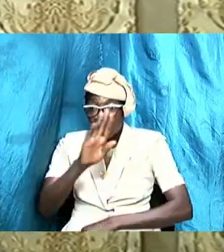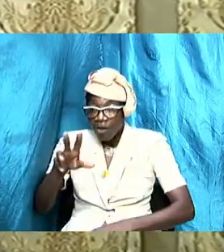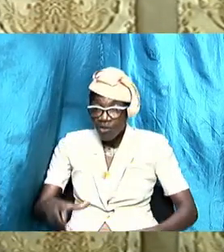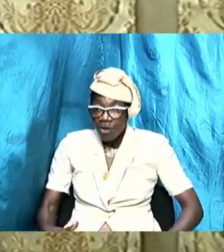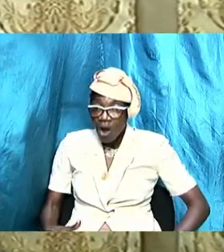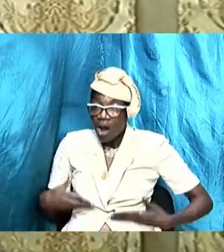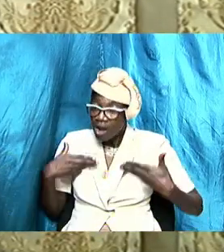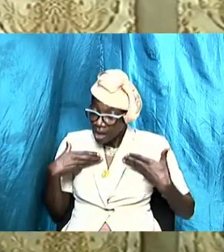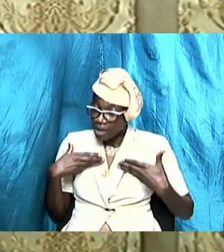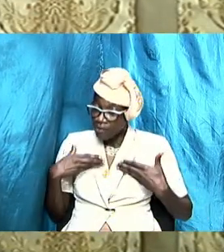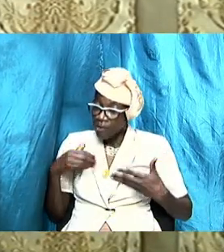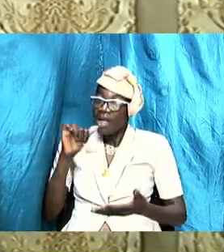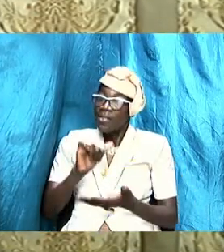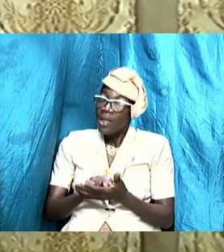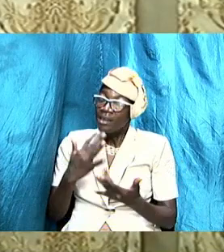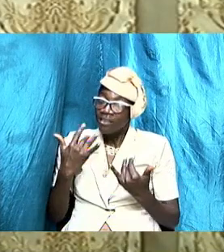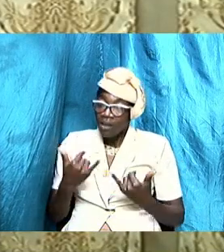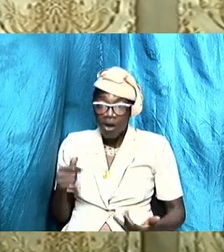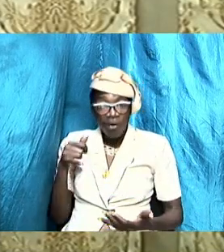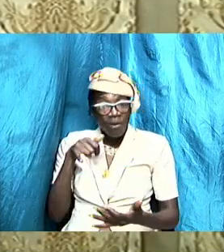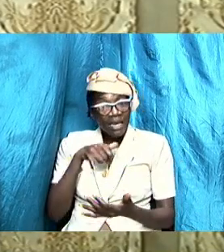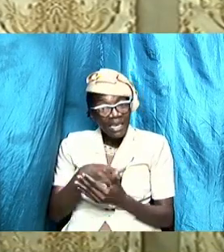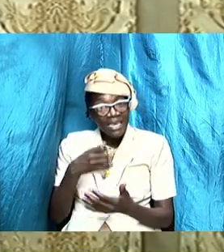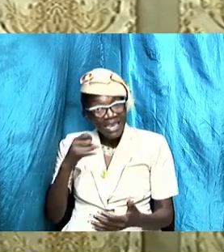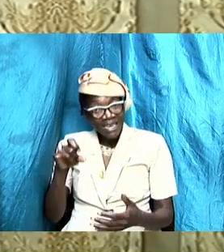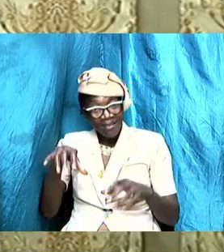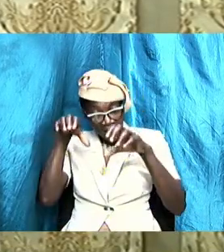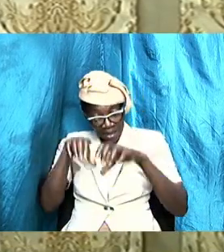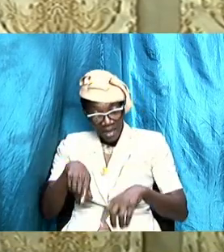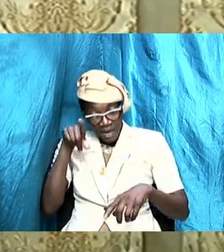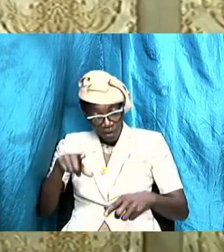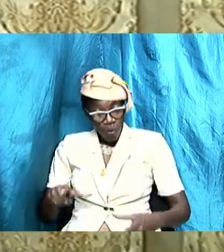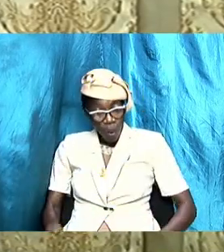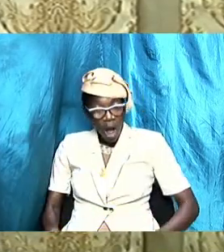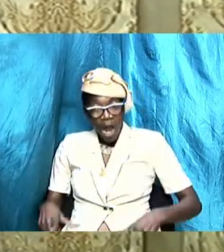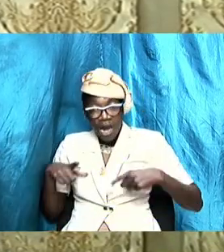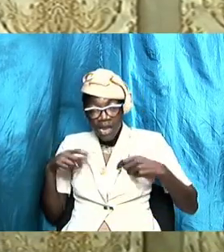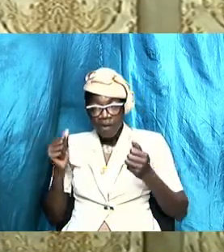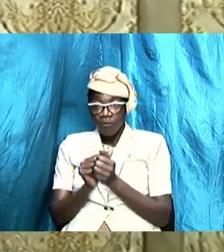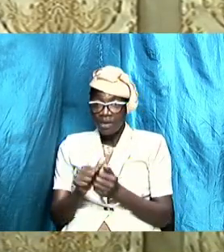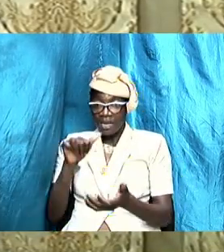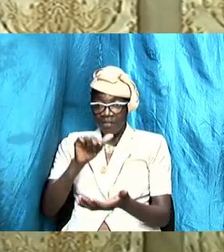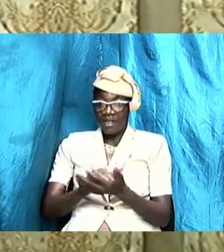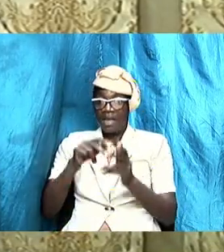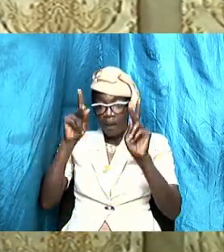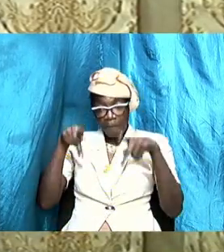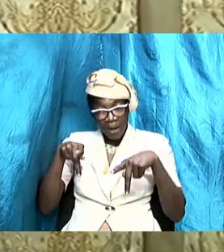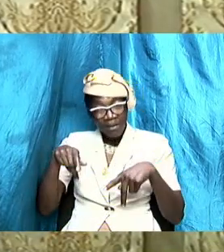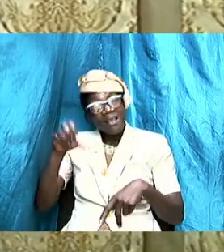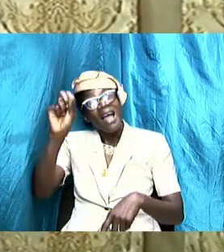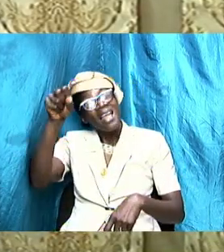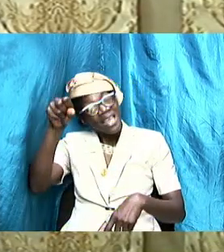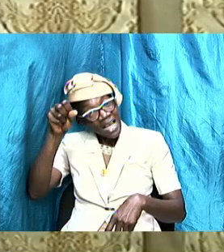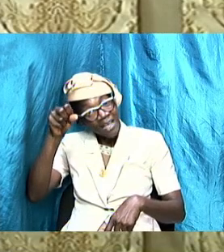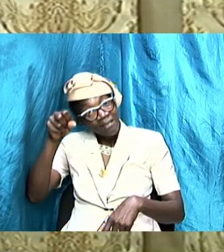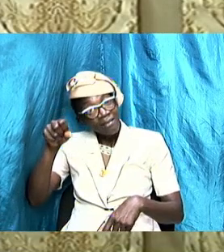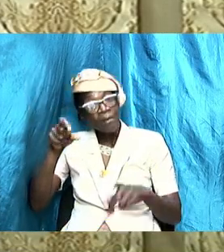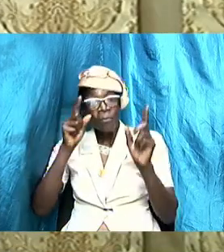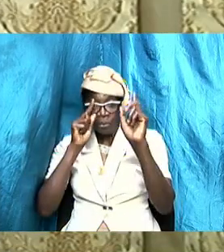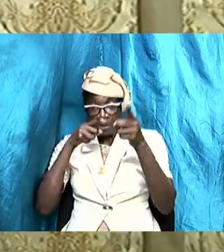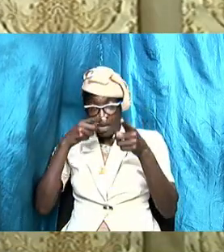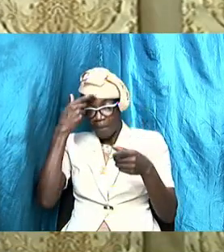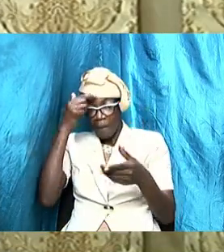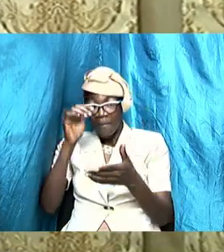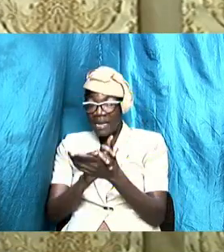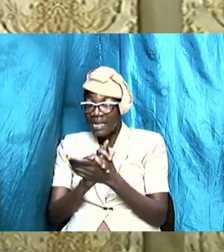that's how it is can we live with such a person of course we can I believe that as